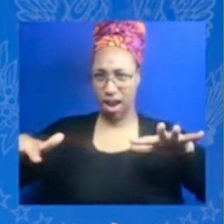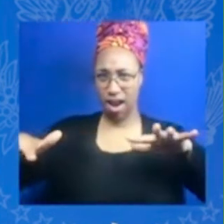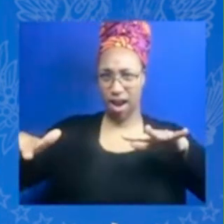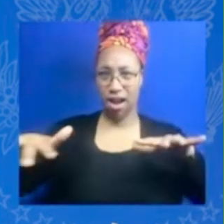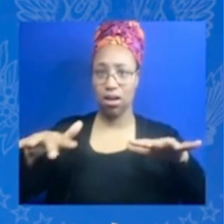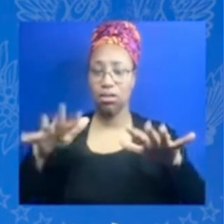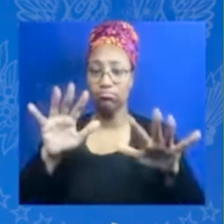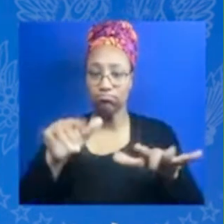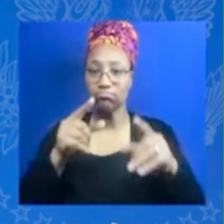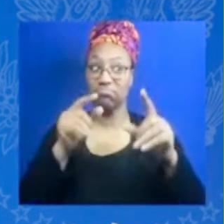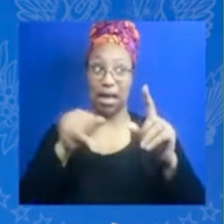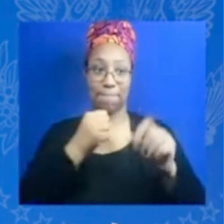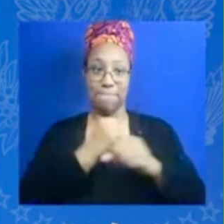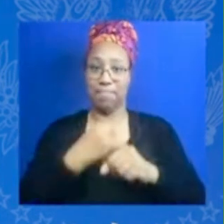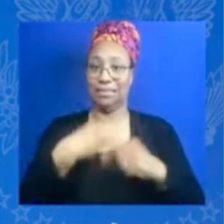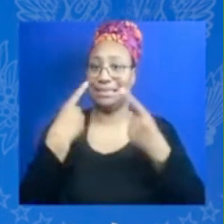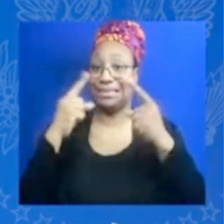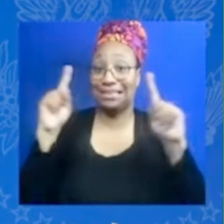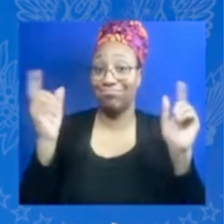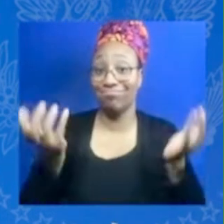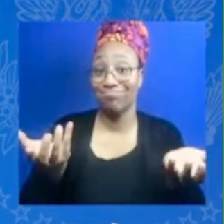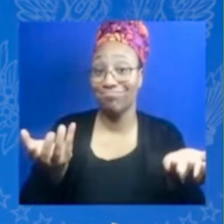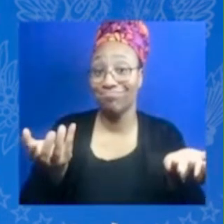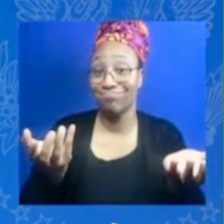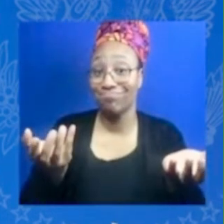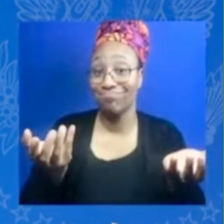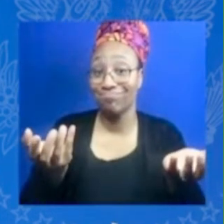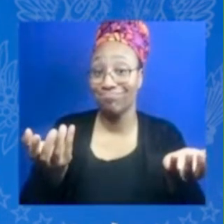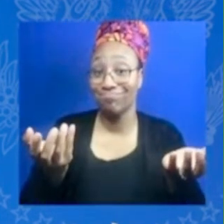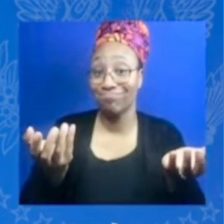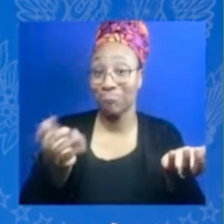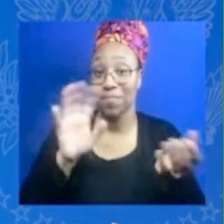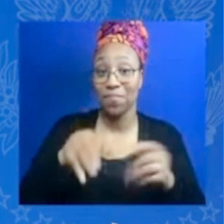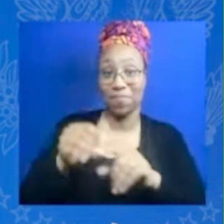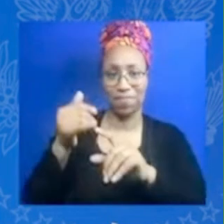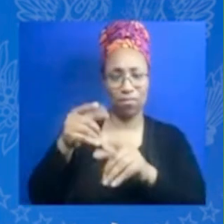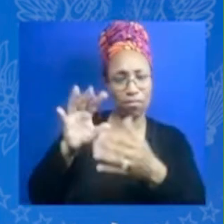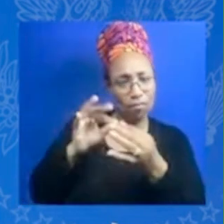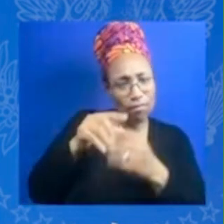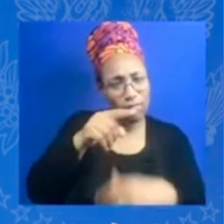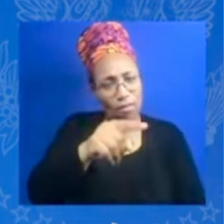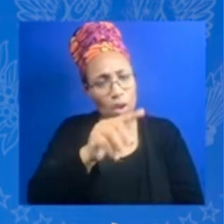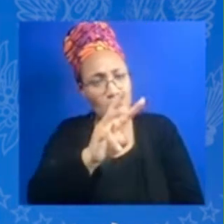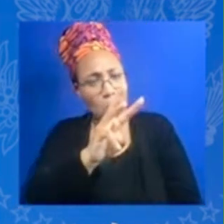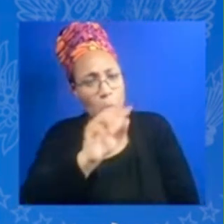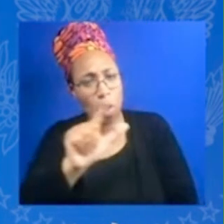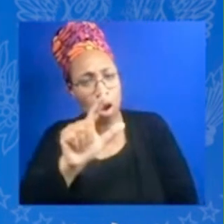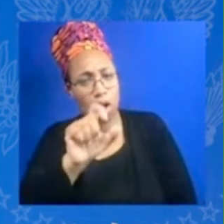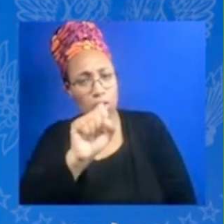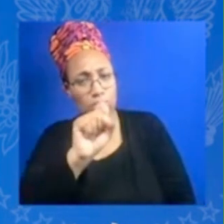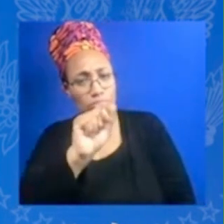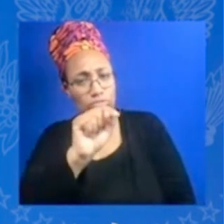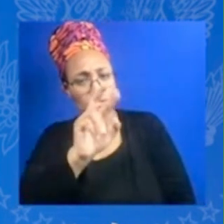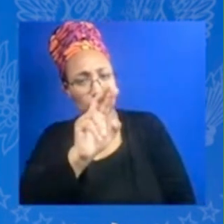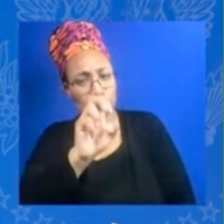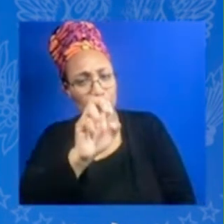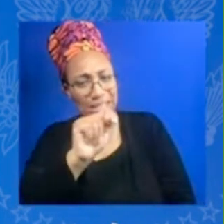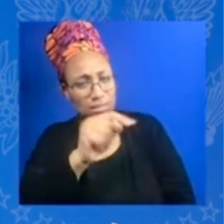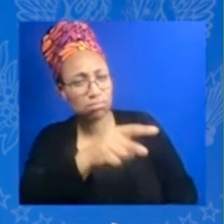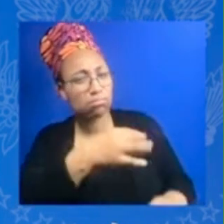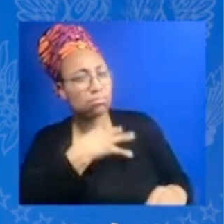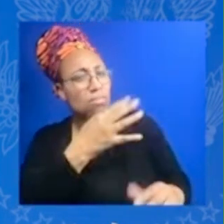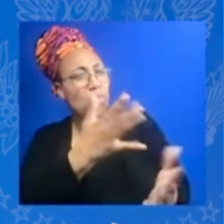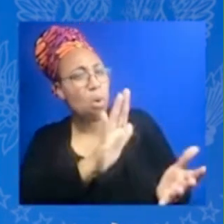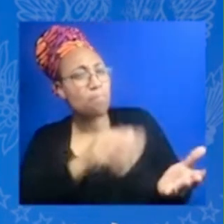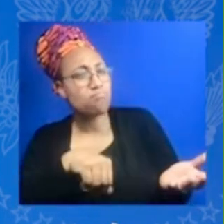i know you know from wall street to uh starting your company i mean what did you discover about yourself that you're particularly proud of honestly that i'm